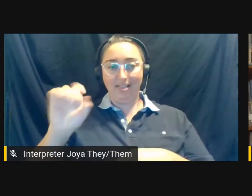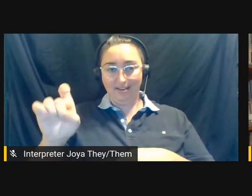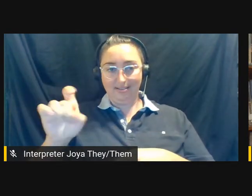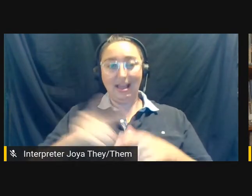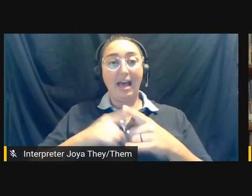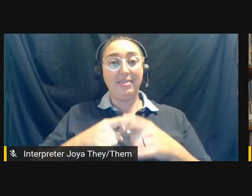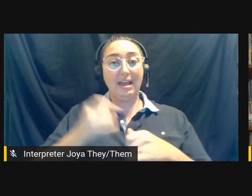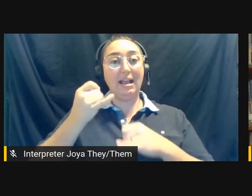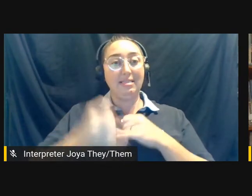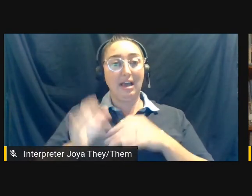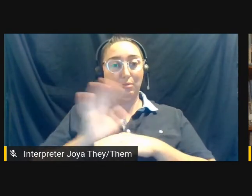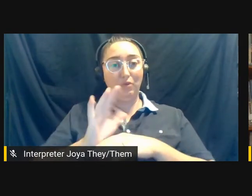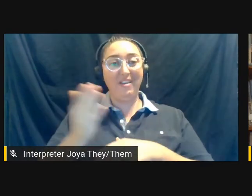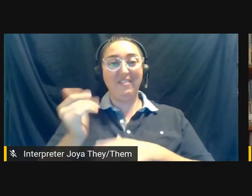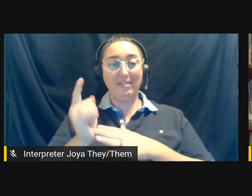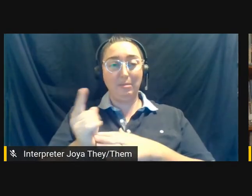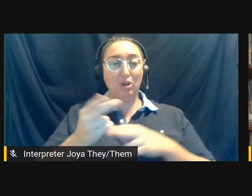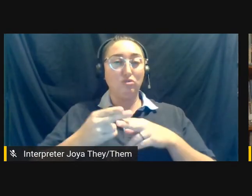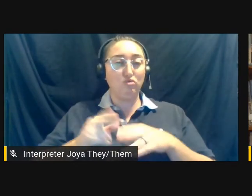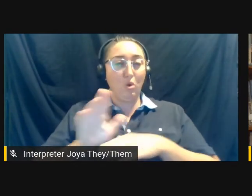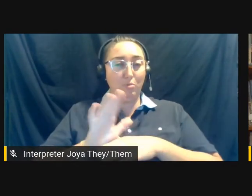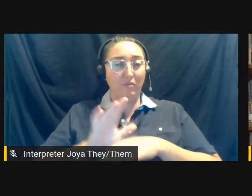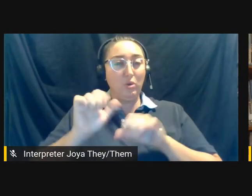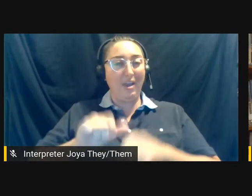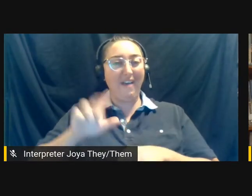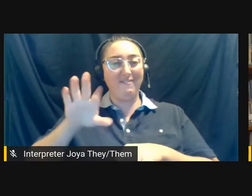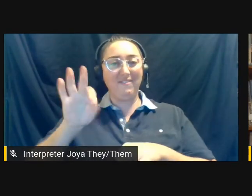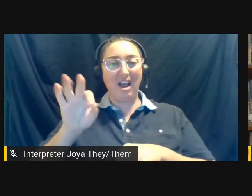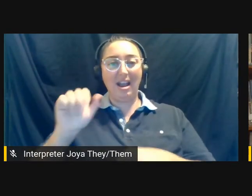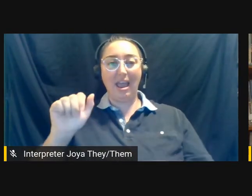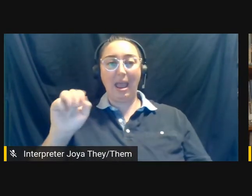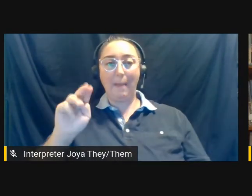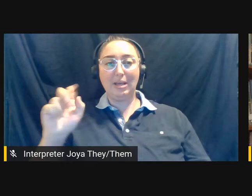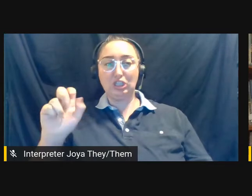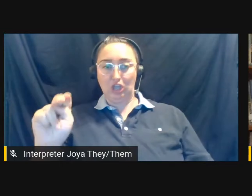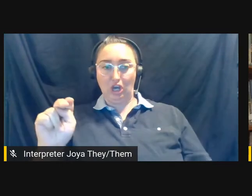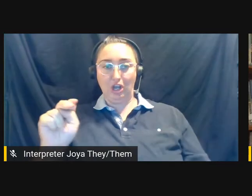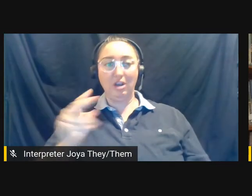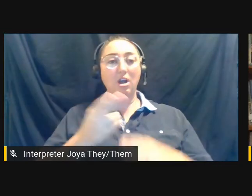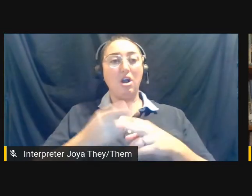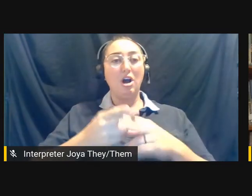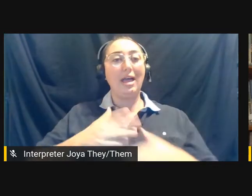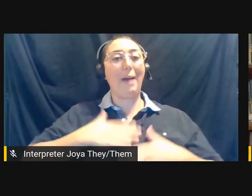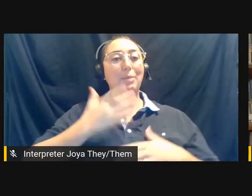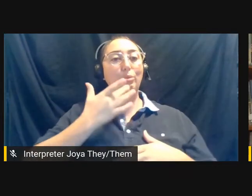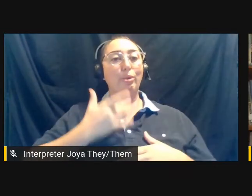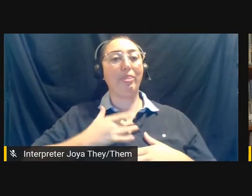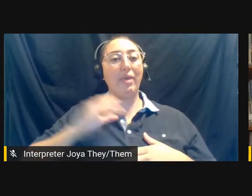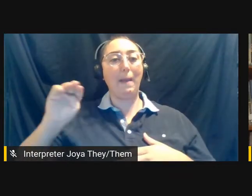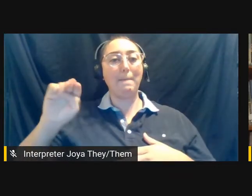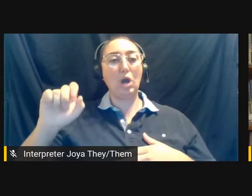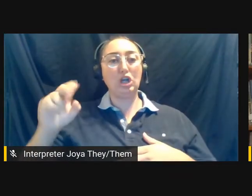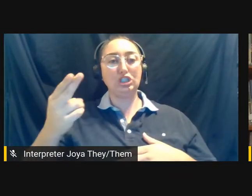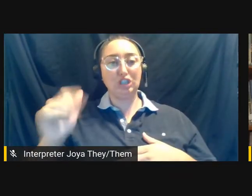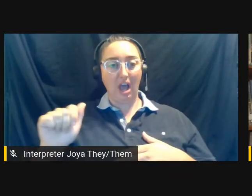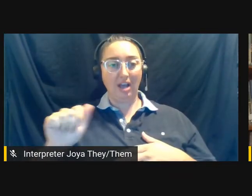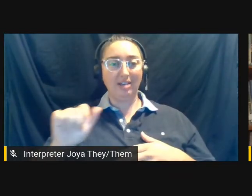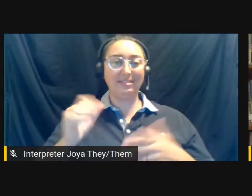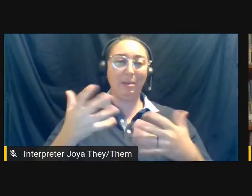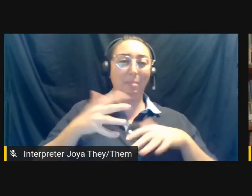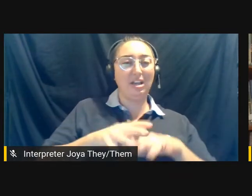a 15-minute short film that you can find on Amazon called Happy Birthday, Marsha, that is kind of a blended documentary